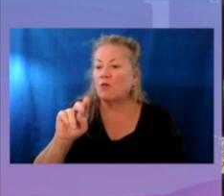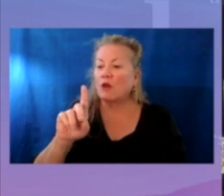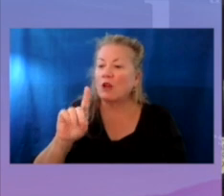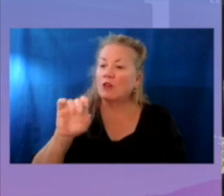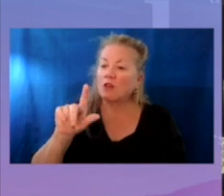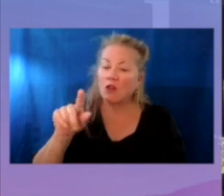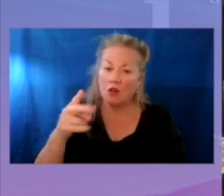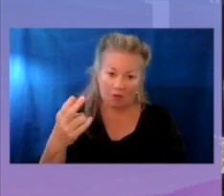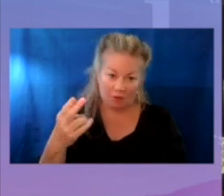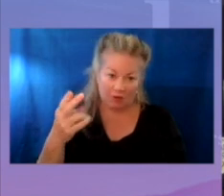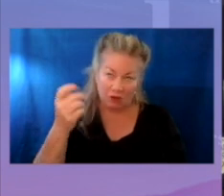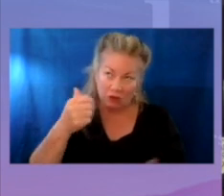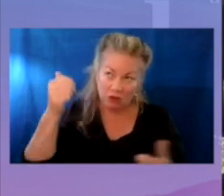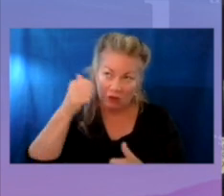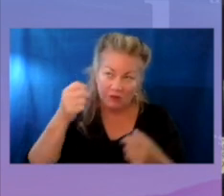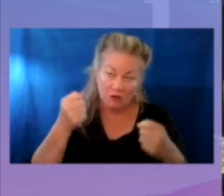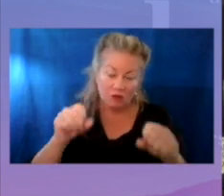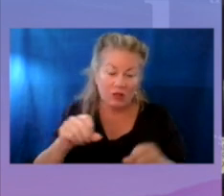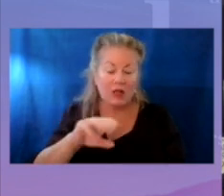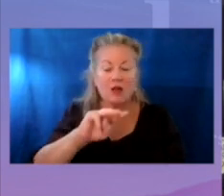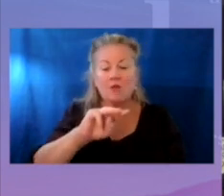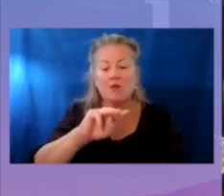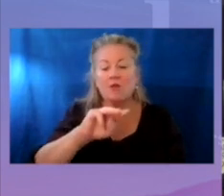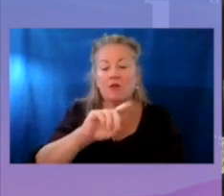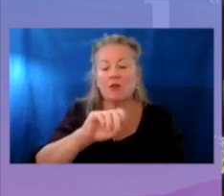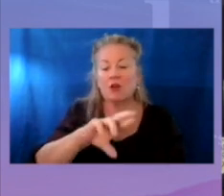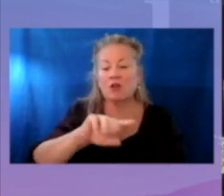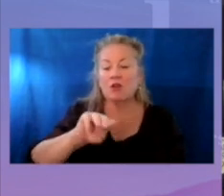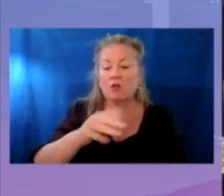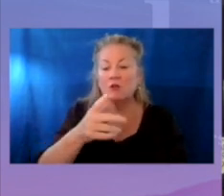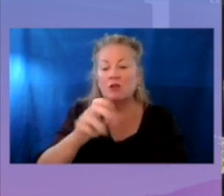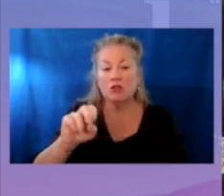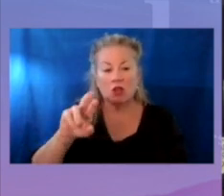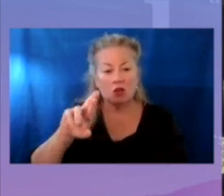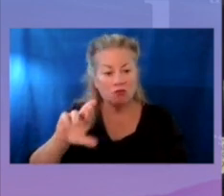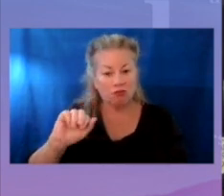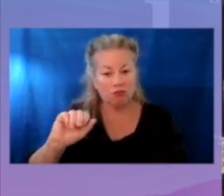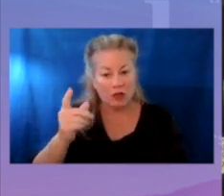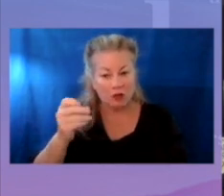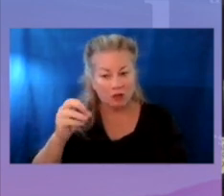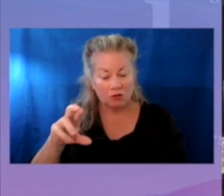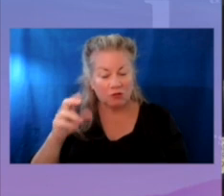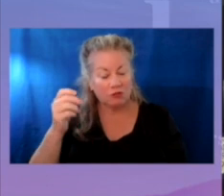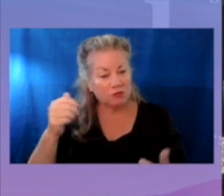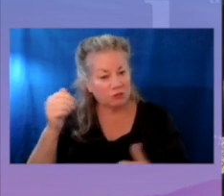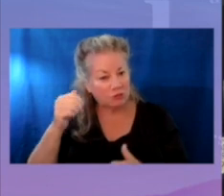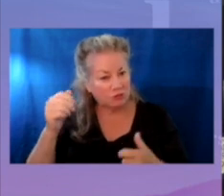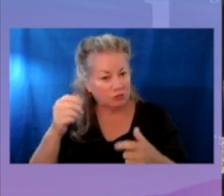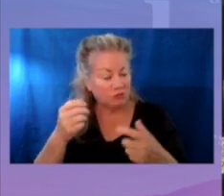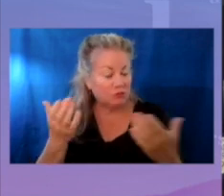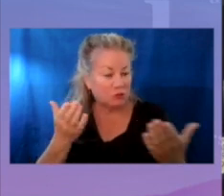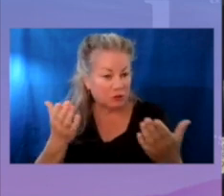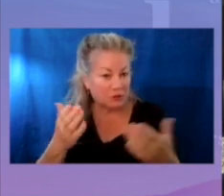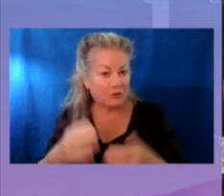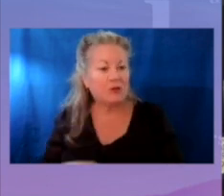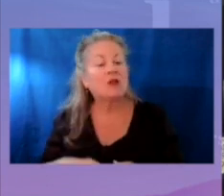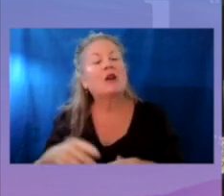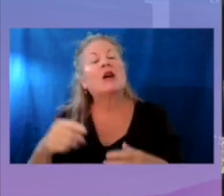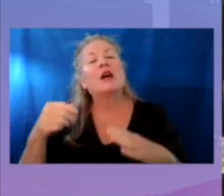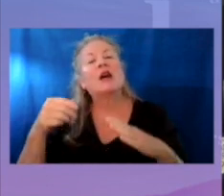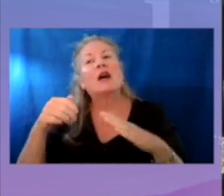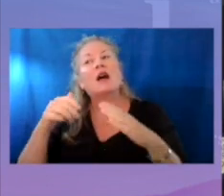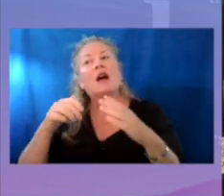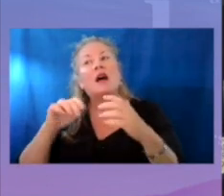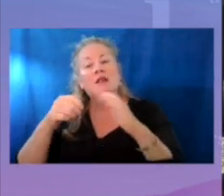of Strategy, and Dr. Michelle Springer, our Chief of Student Support Services, who will walk through in greater detail how this